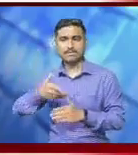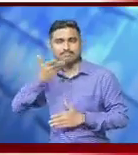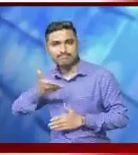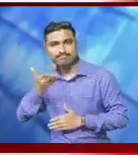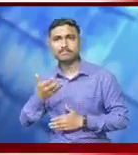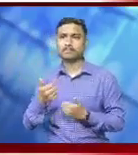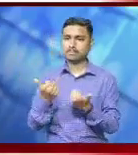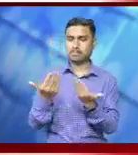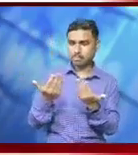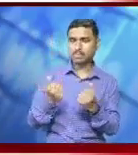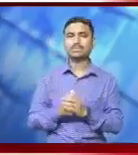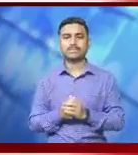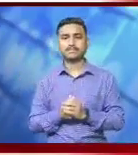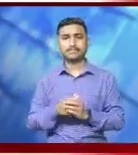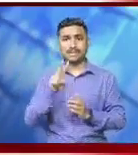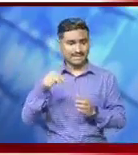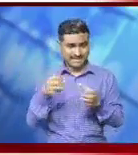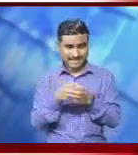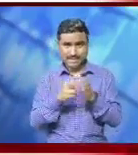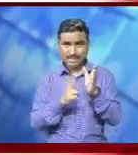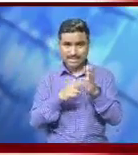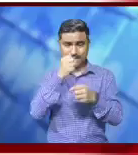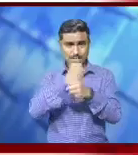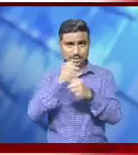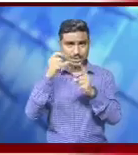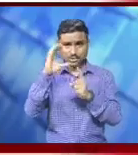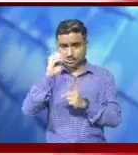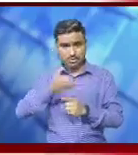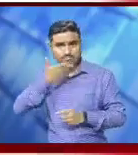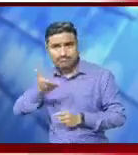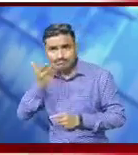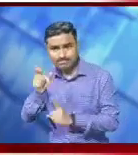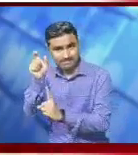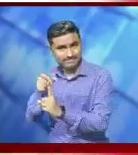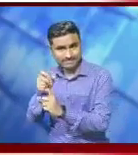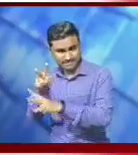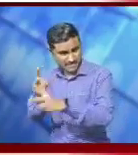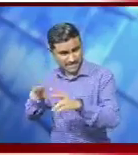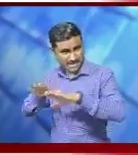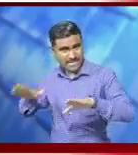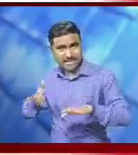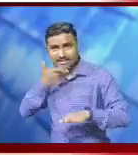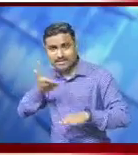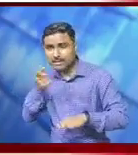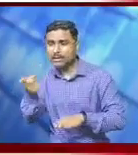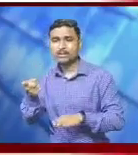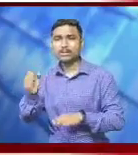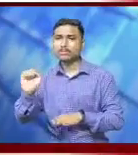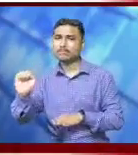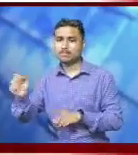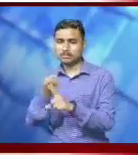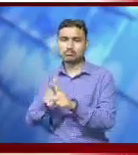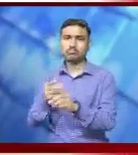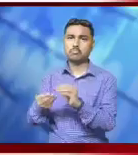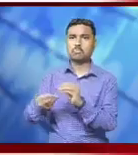monsoons will be covered in the second phase. The students who were trained by the NGO professionals have become